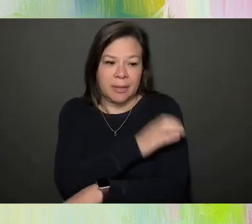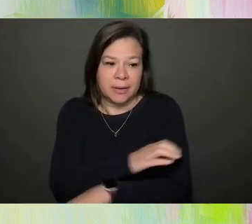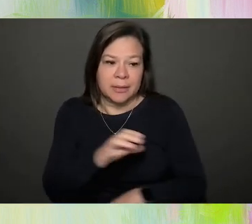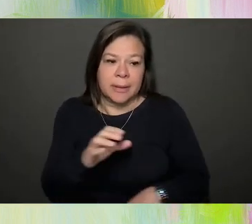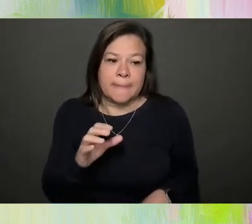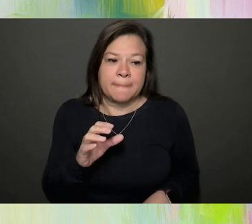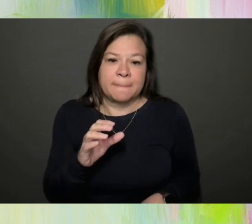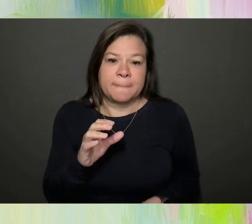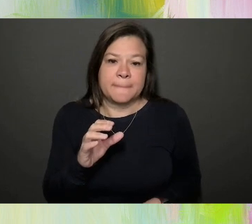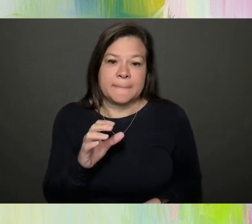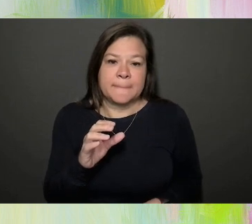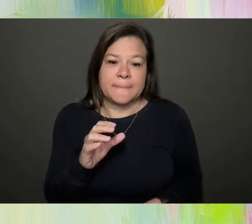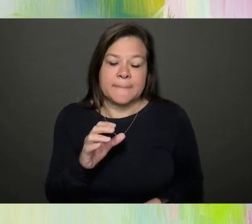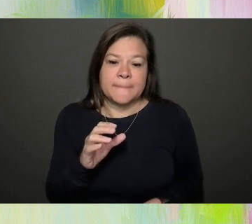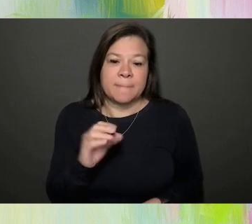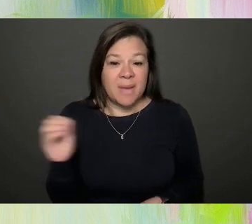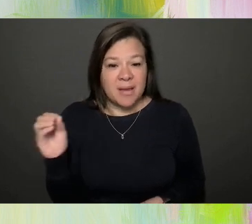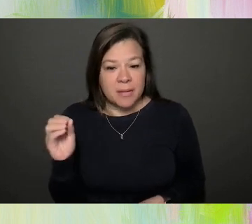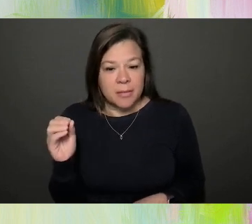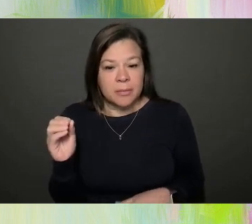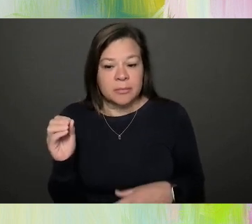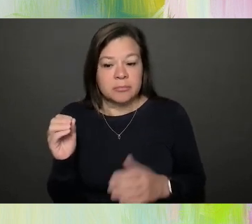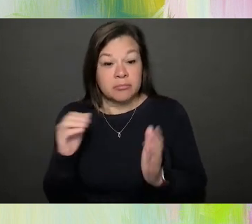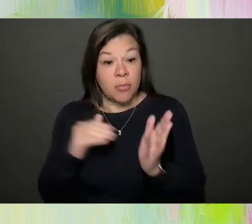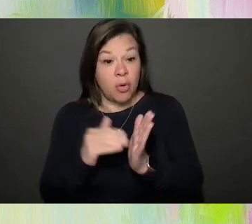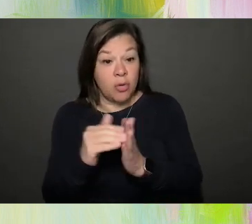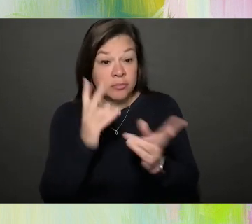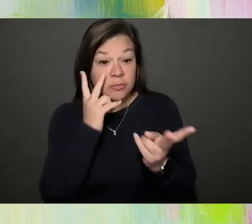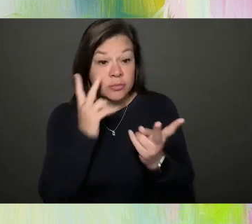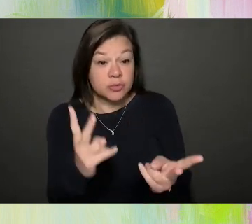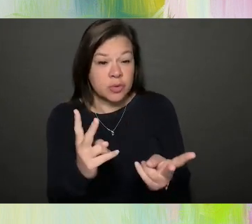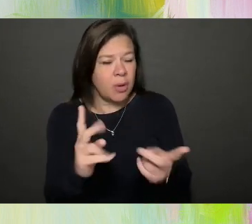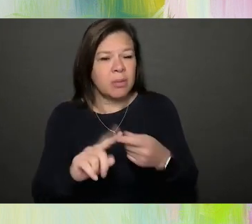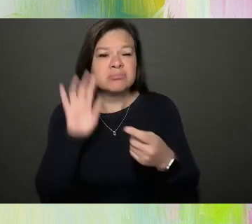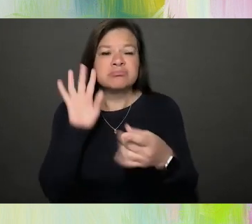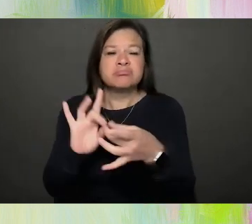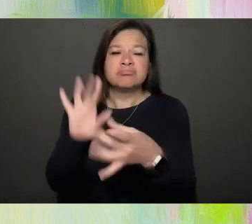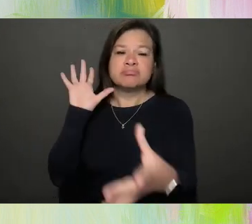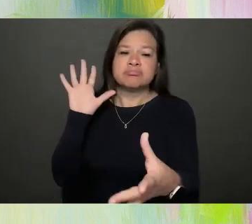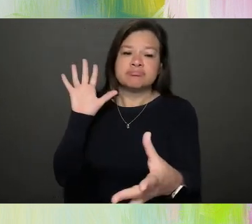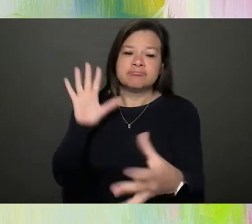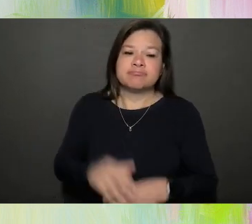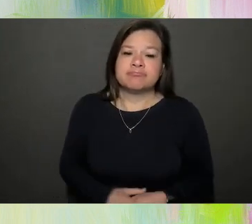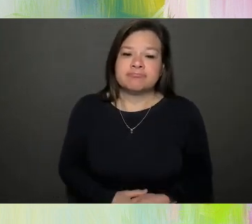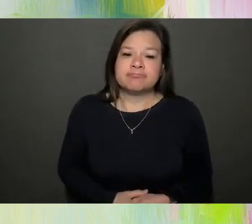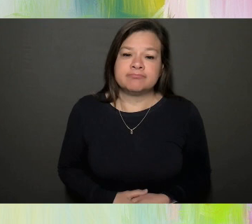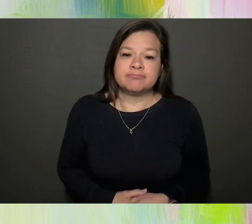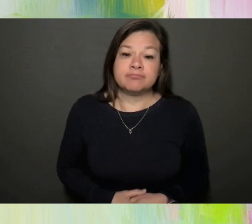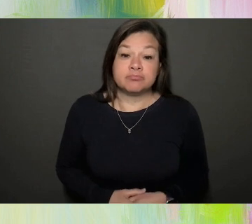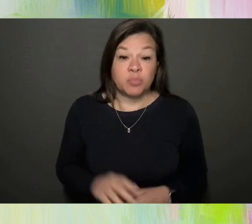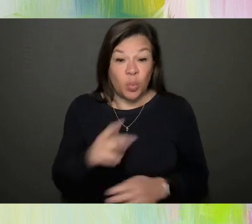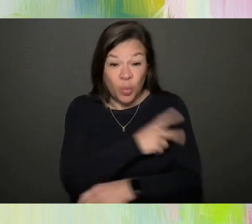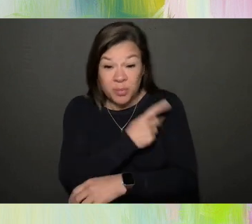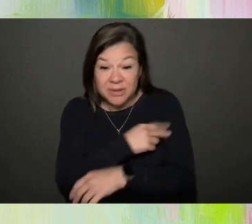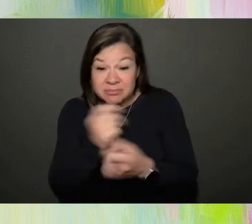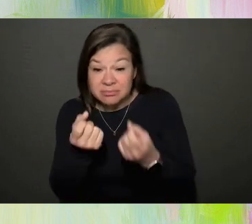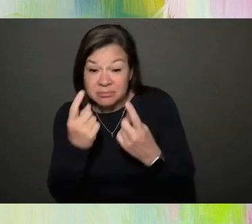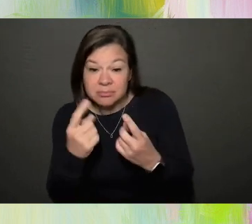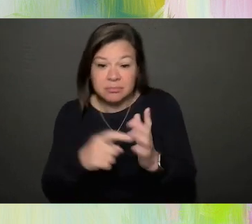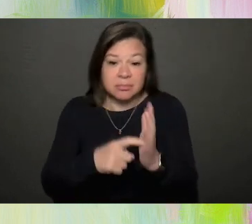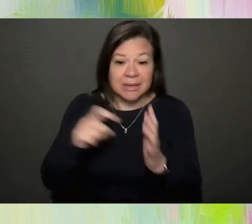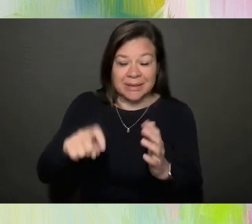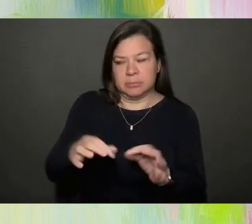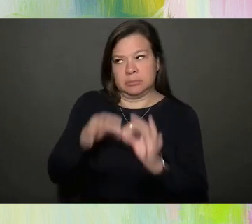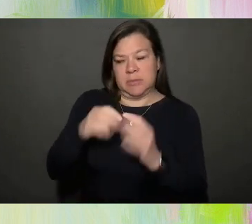a lot of the time what I saw was kind of this disconnect of kind of what patients understood and needed, especially those that were speaking